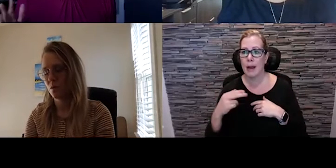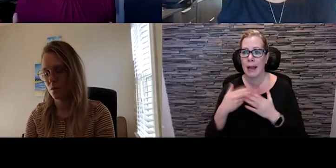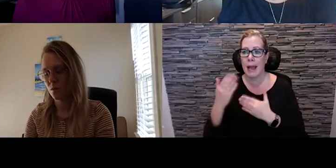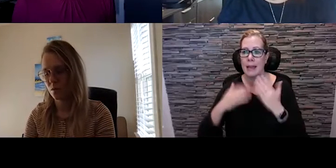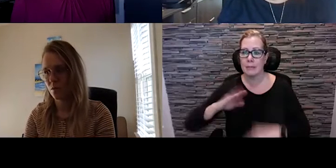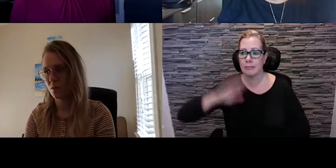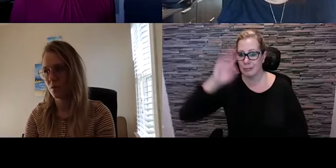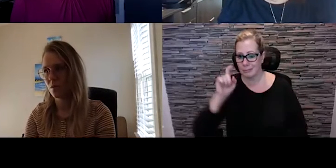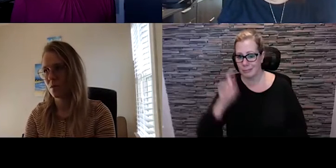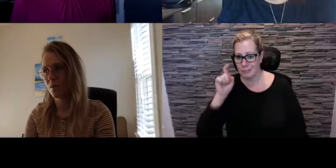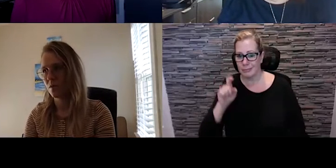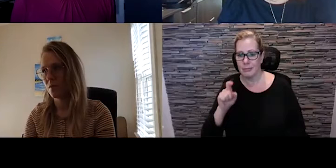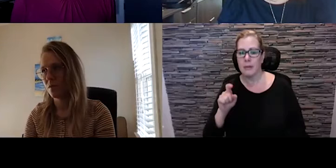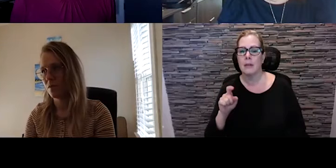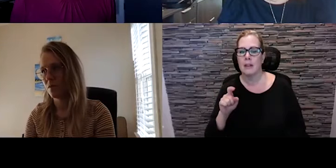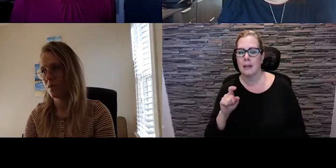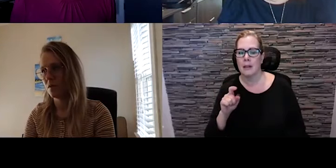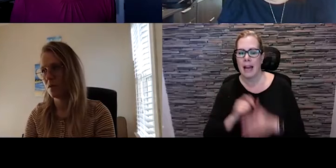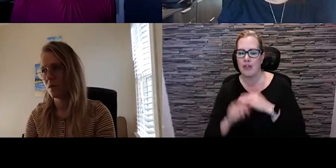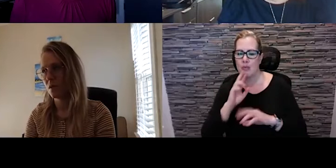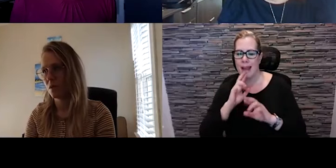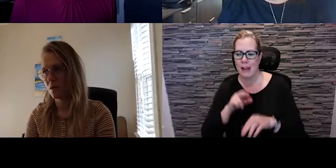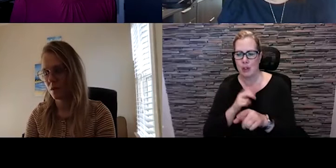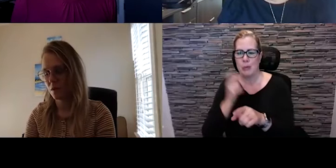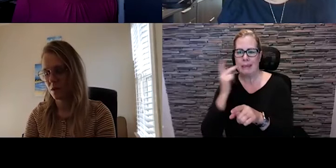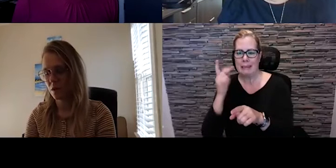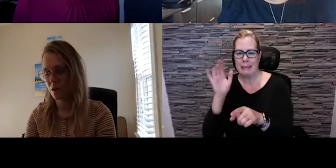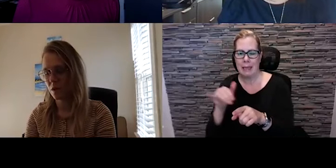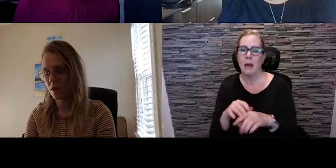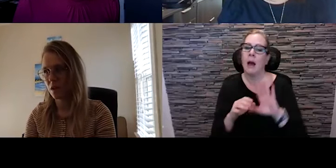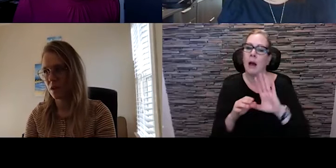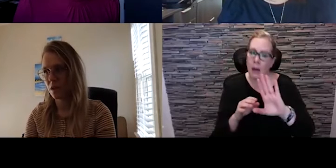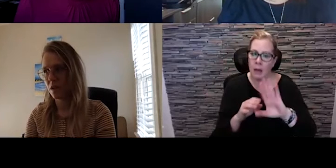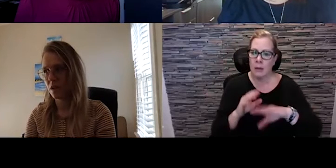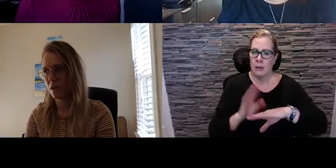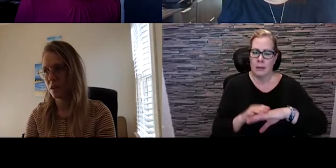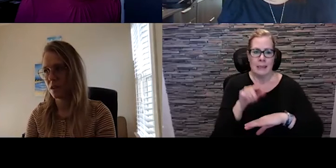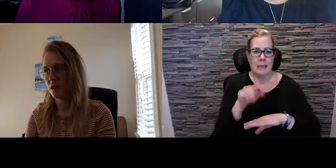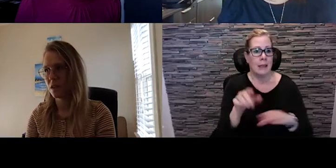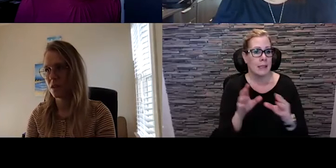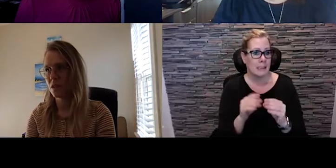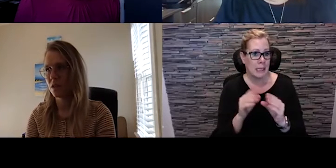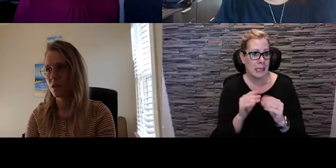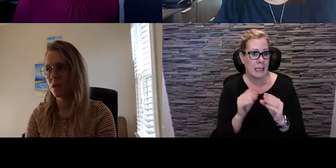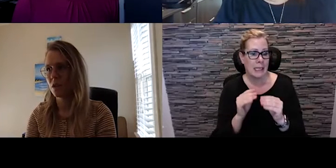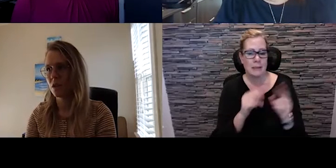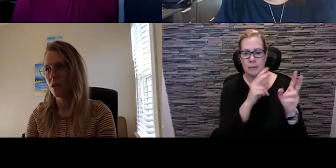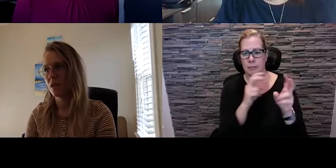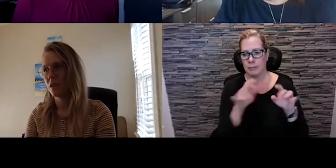pieces there. Also, just want to note to everyone that this meeting is being recorded so we can keep it for archival purposes.